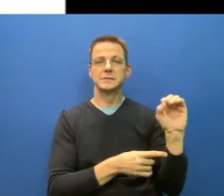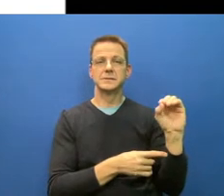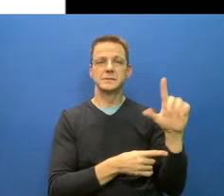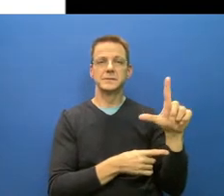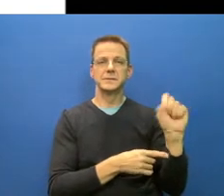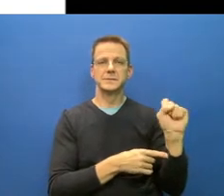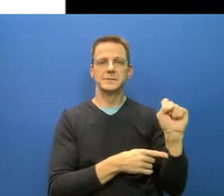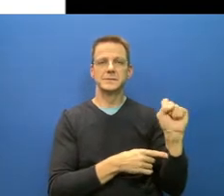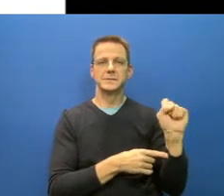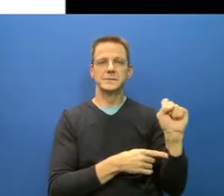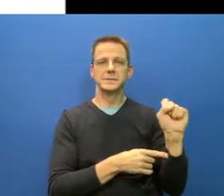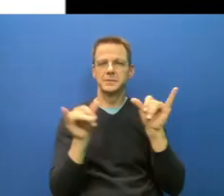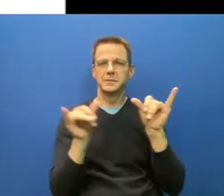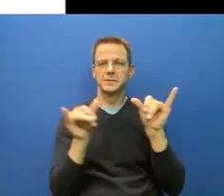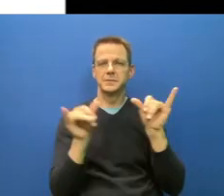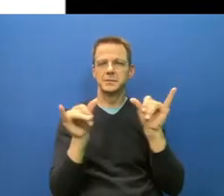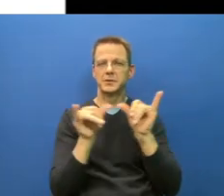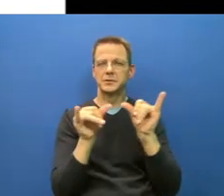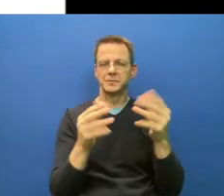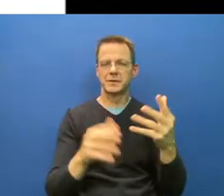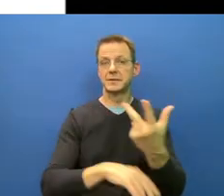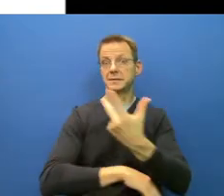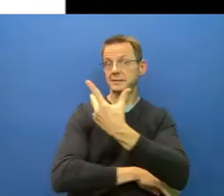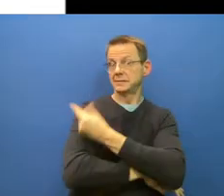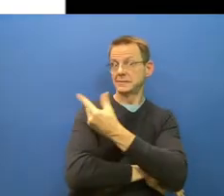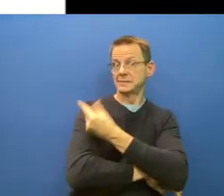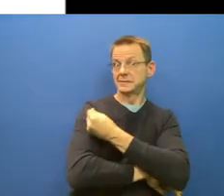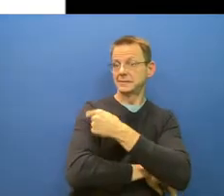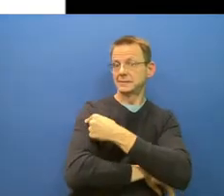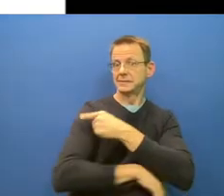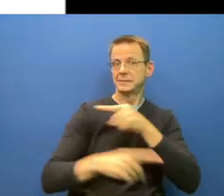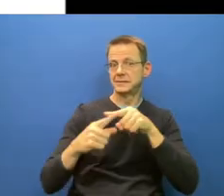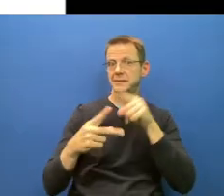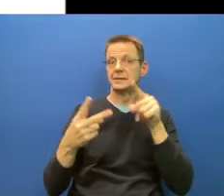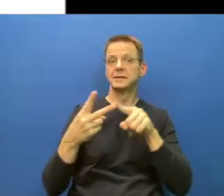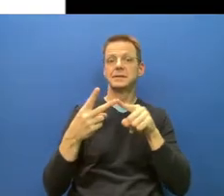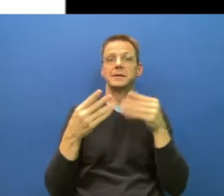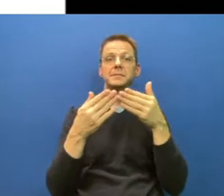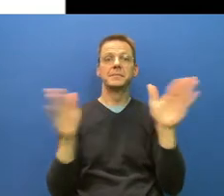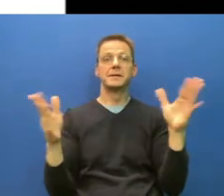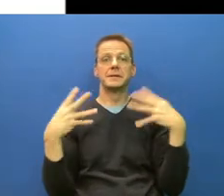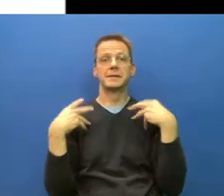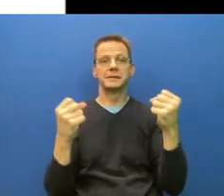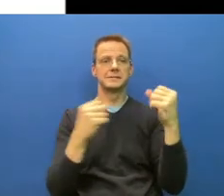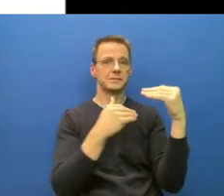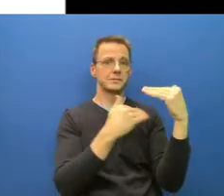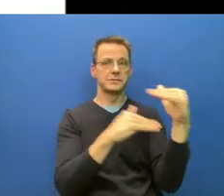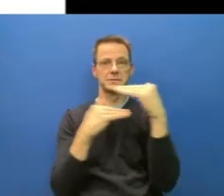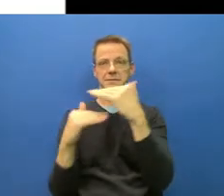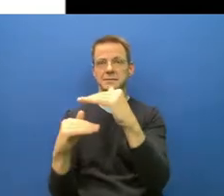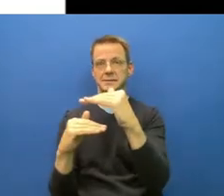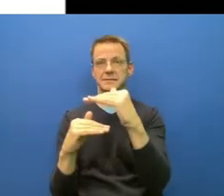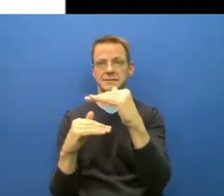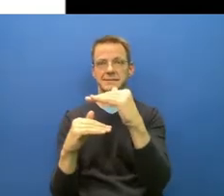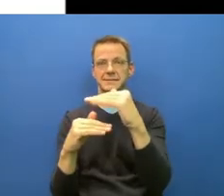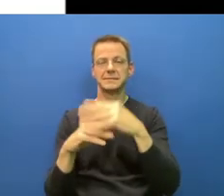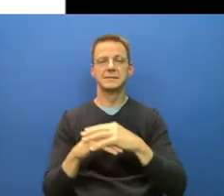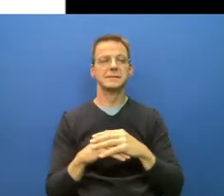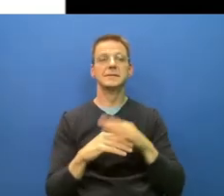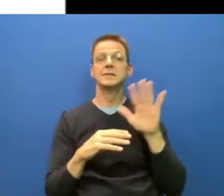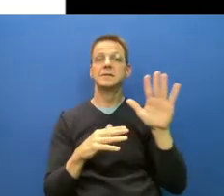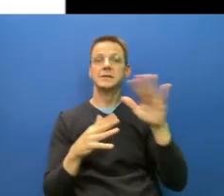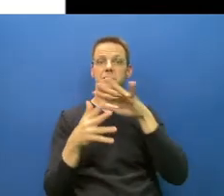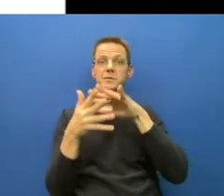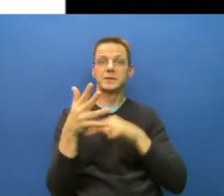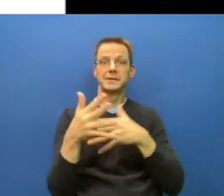to explain the graph we talk about, I have to brush on what our value is. So R0 is, tells us